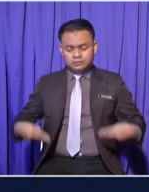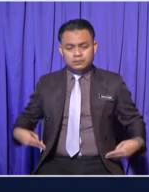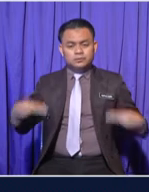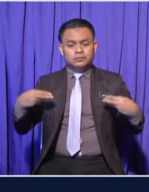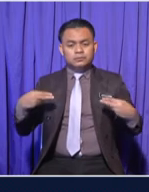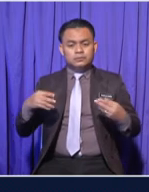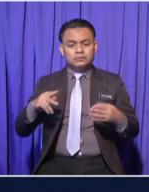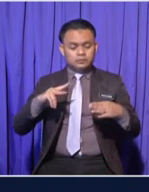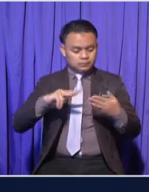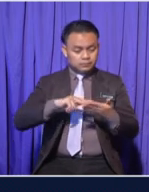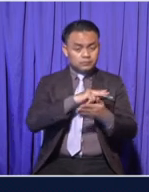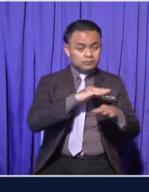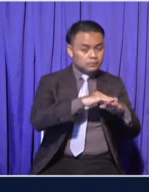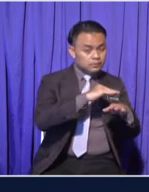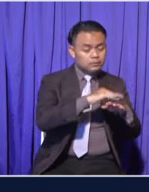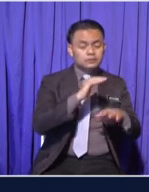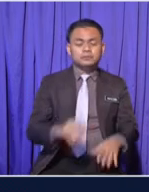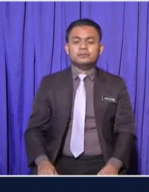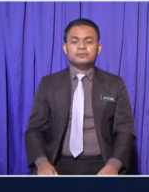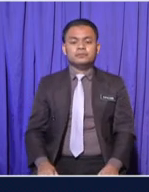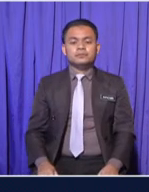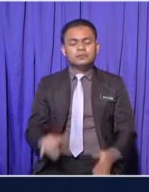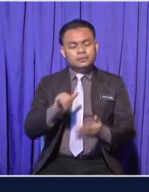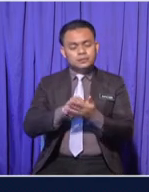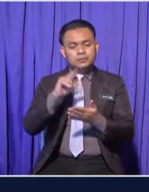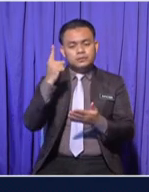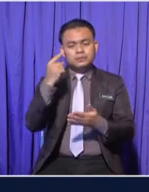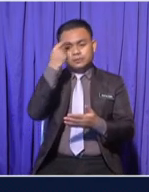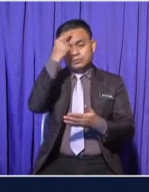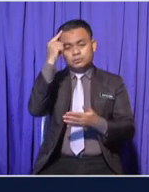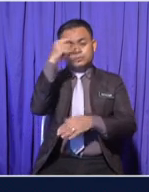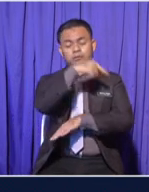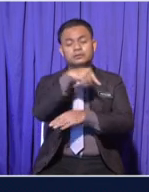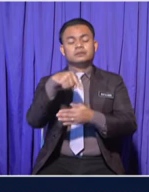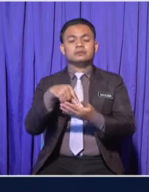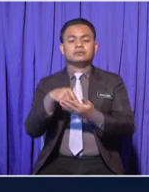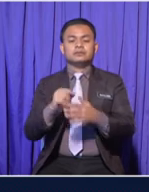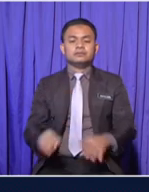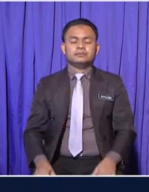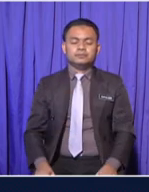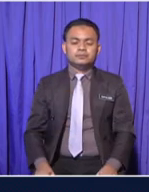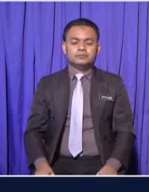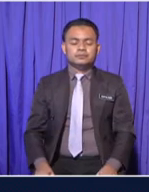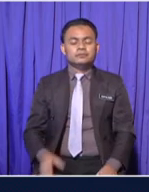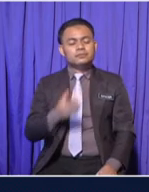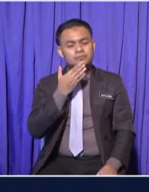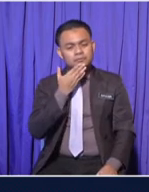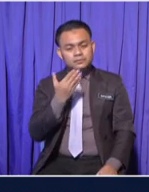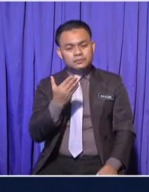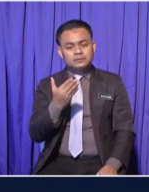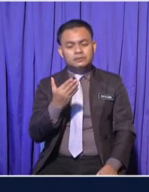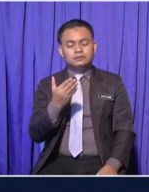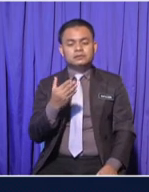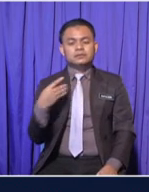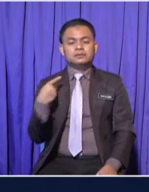That is All For today Thanks For spending Such A wonderful Time With me